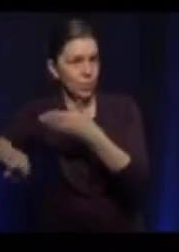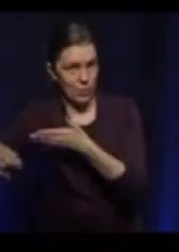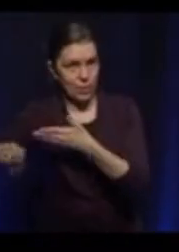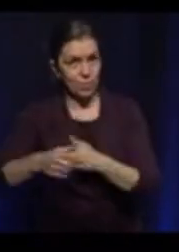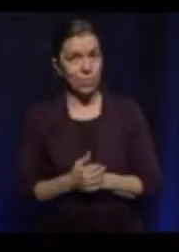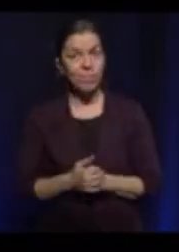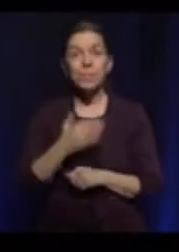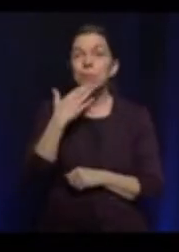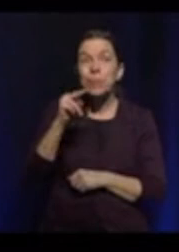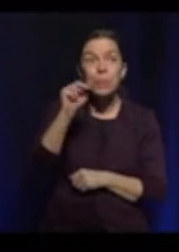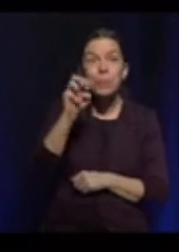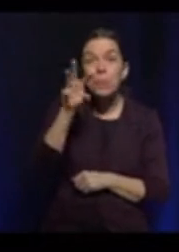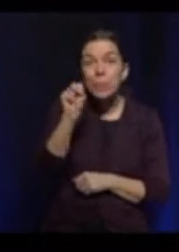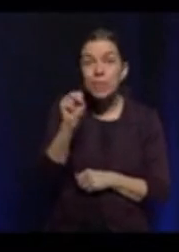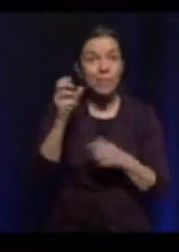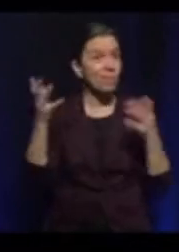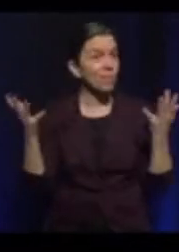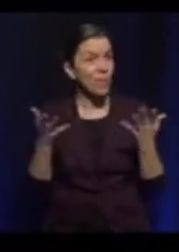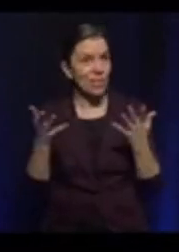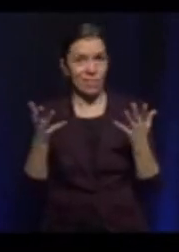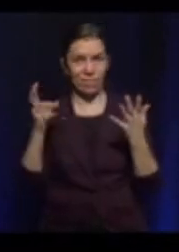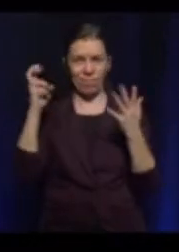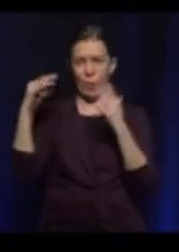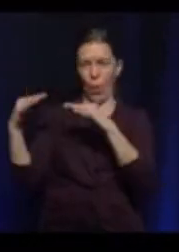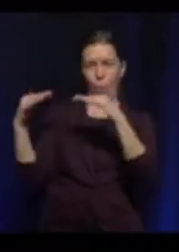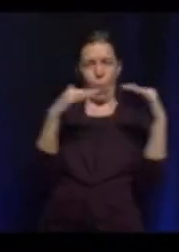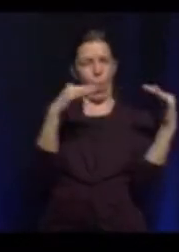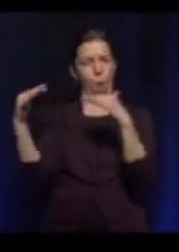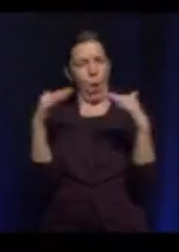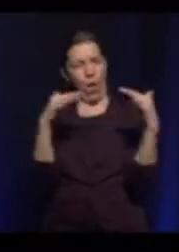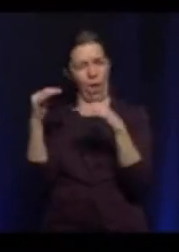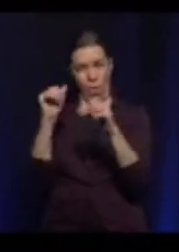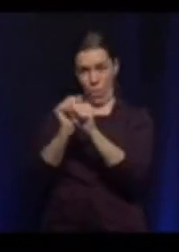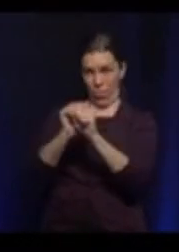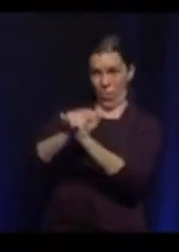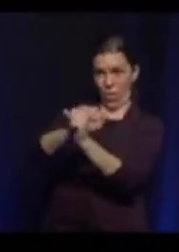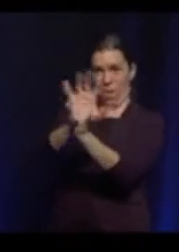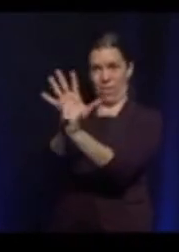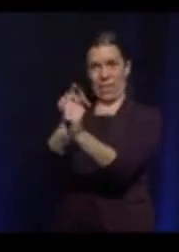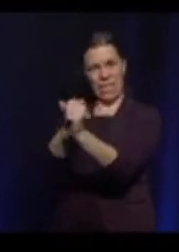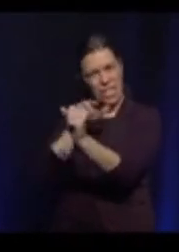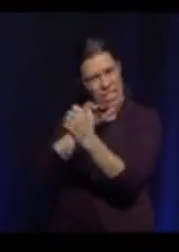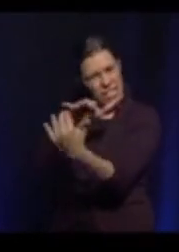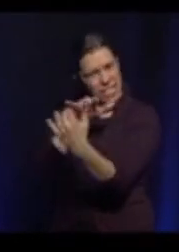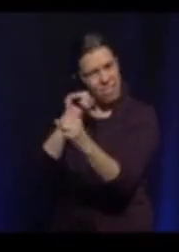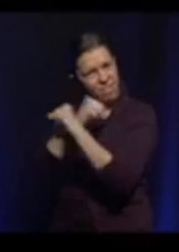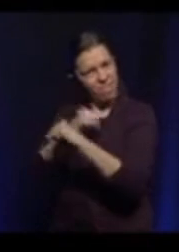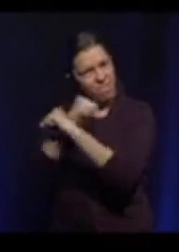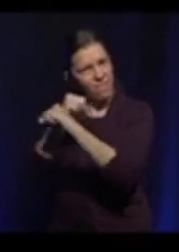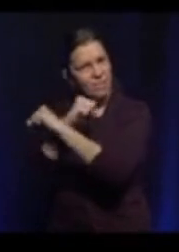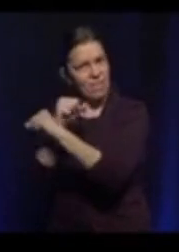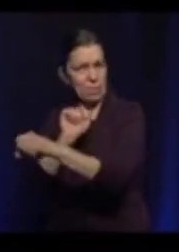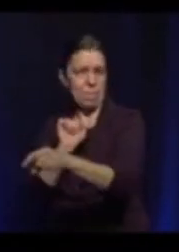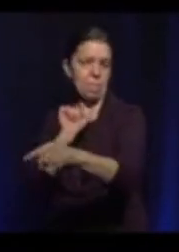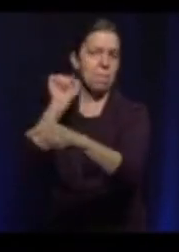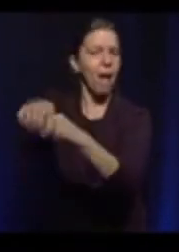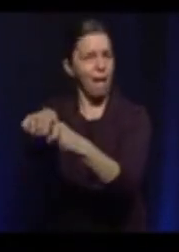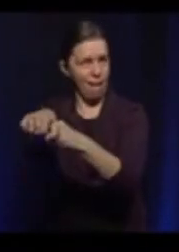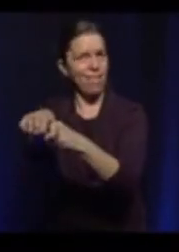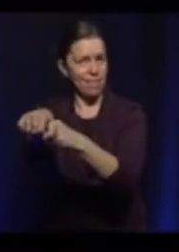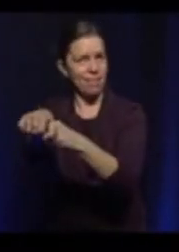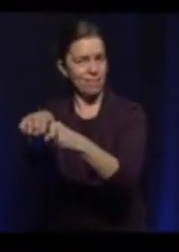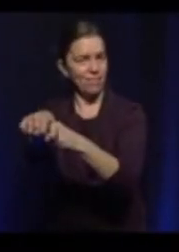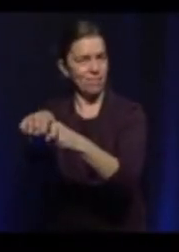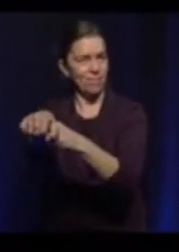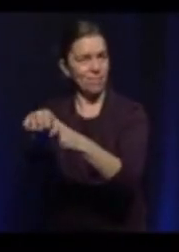this battle. Vaccinating Quebec is beating the virus. We've already vaccinated